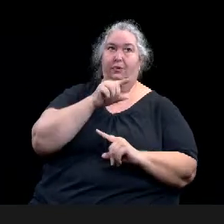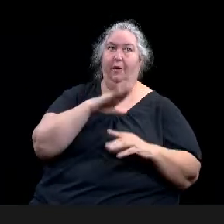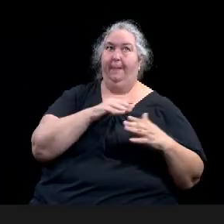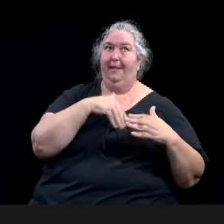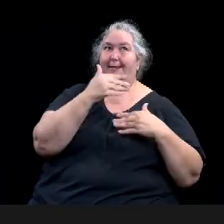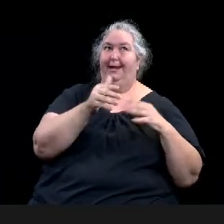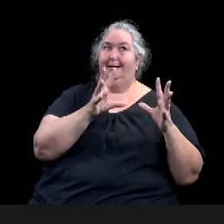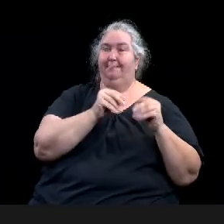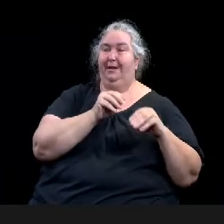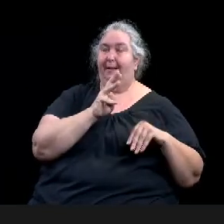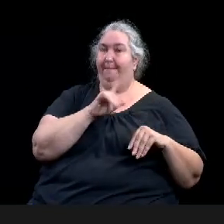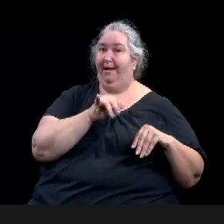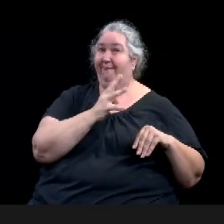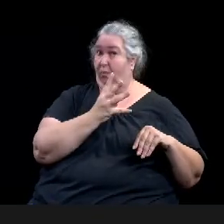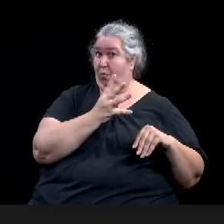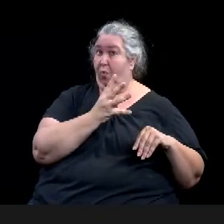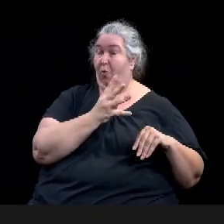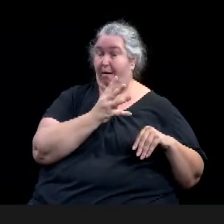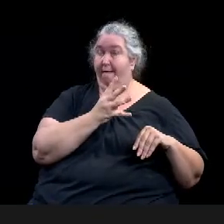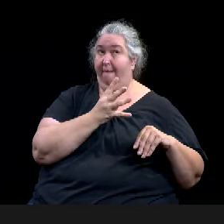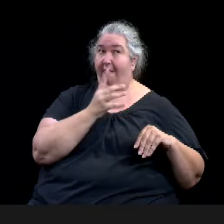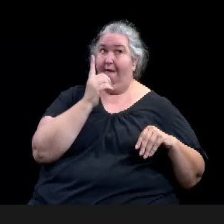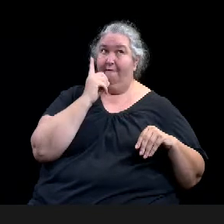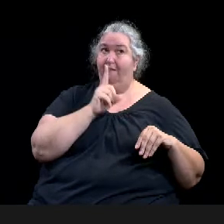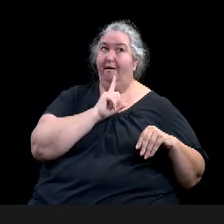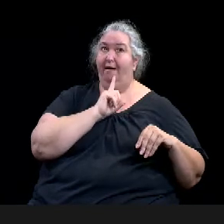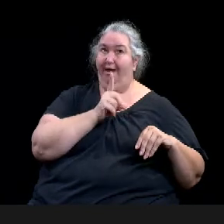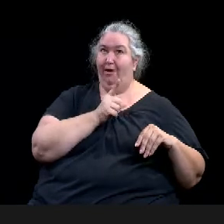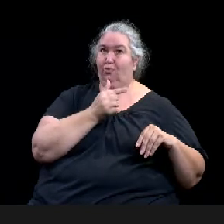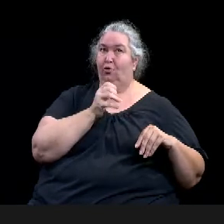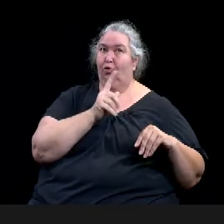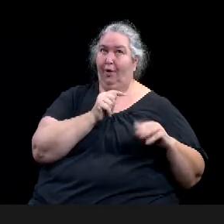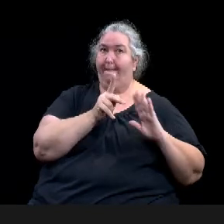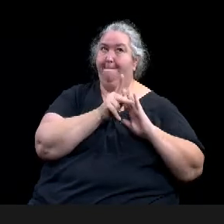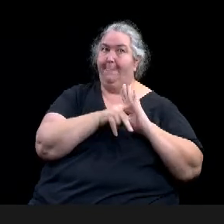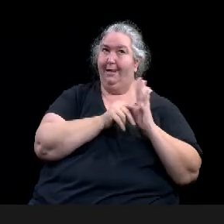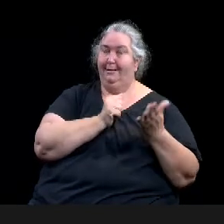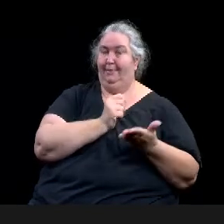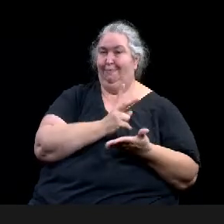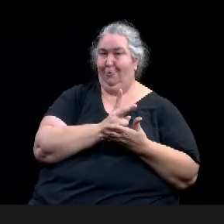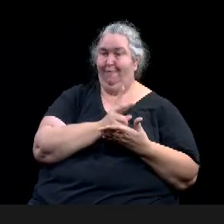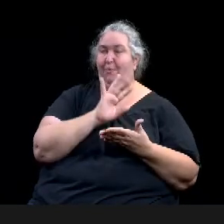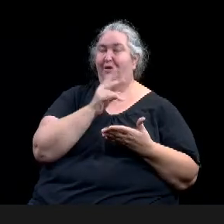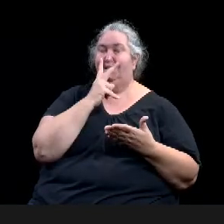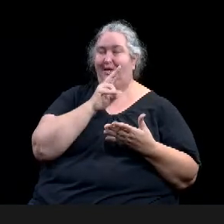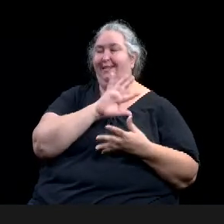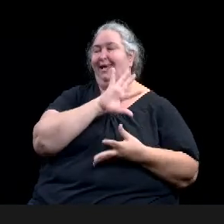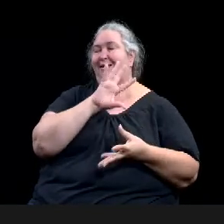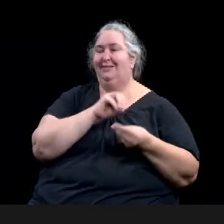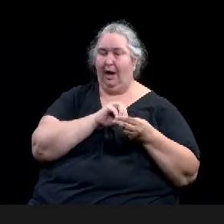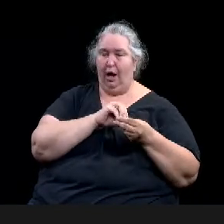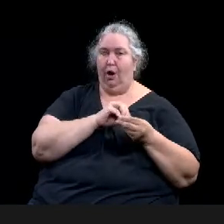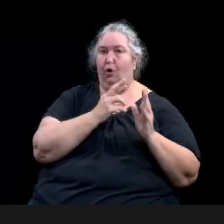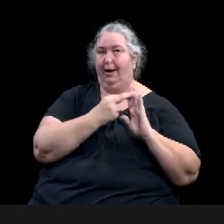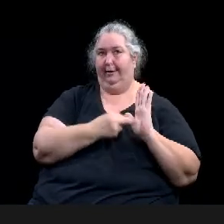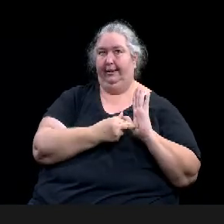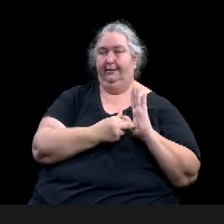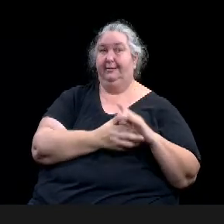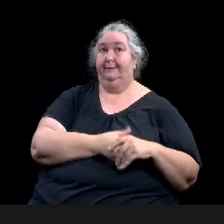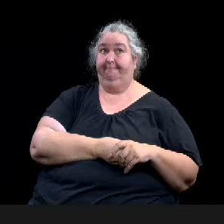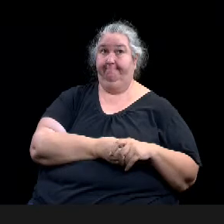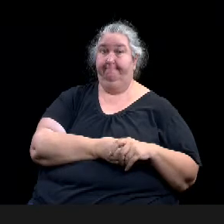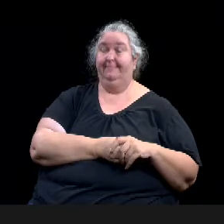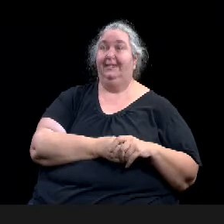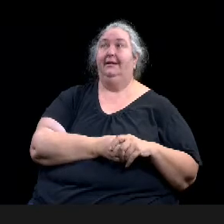guidelines. Um, then much later in the month, the applications would be due from the neighborhoods for